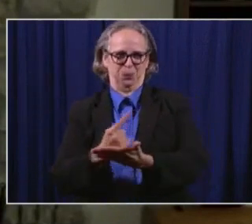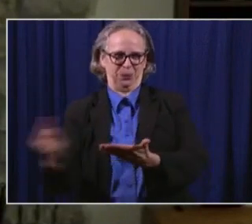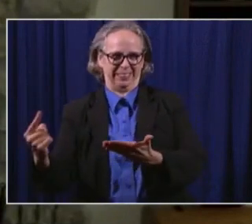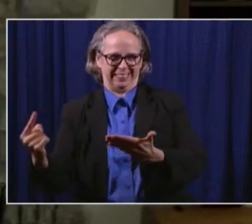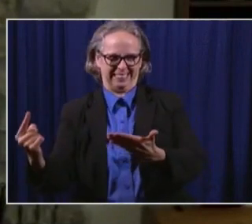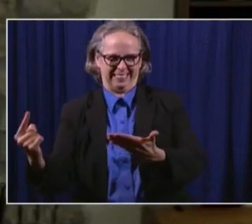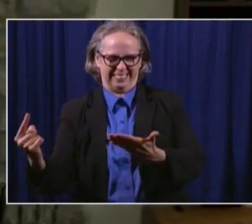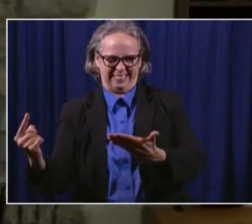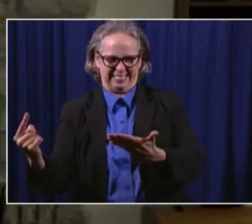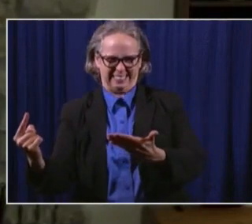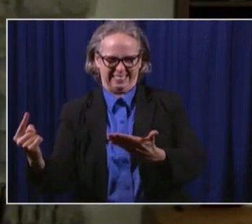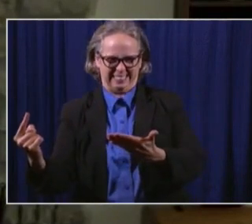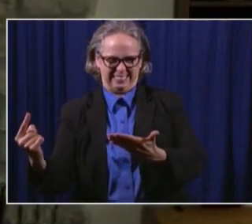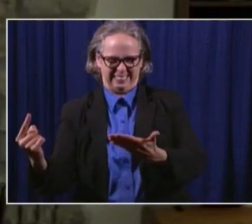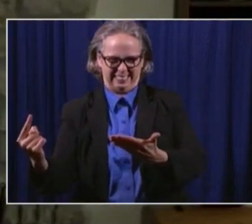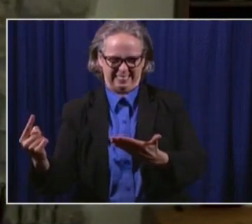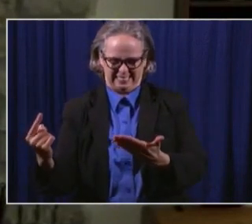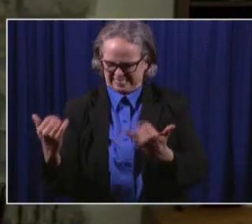out this week.